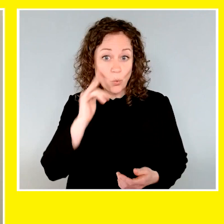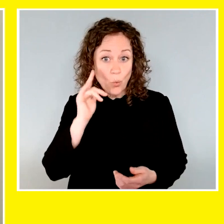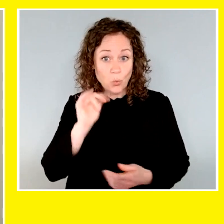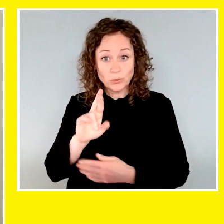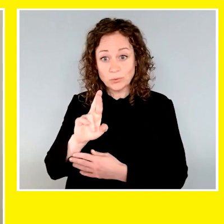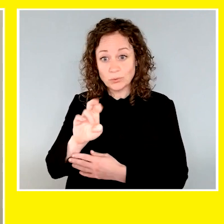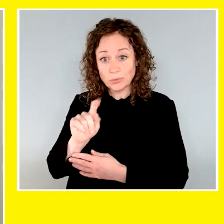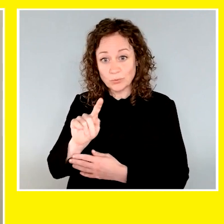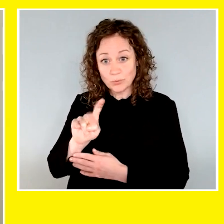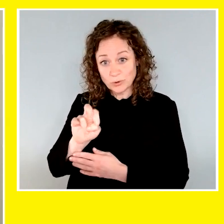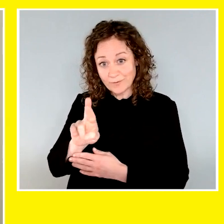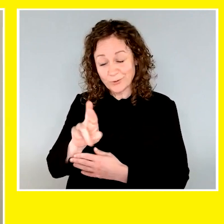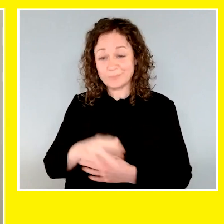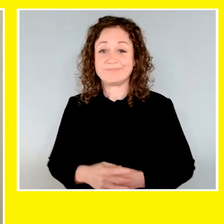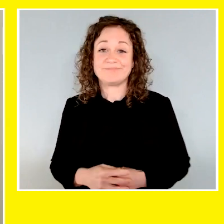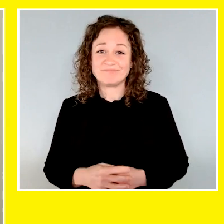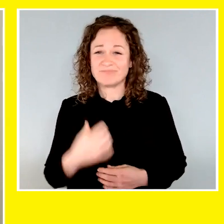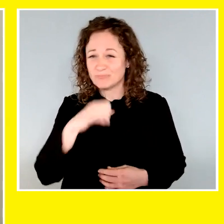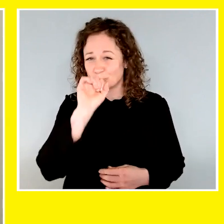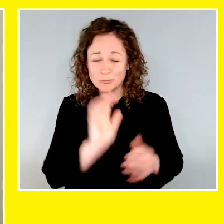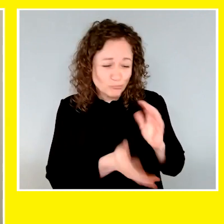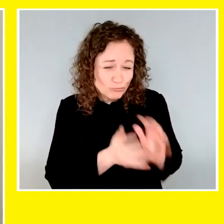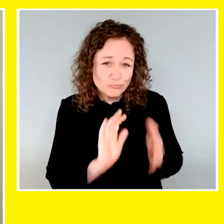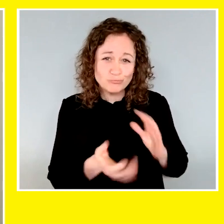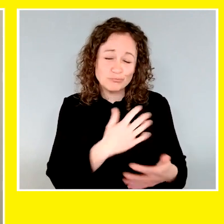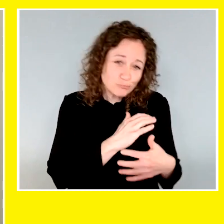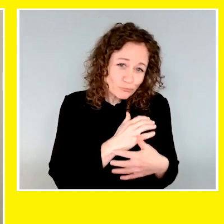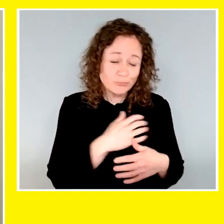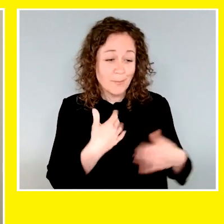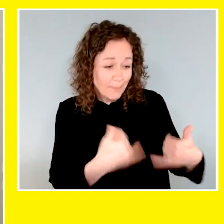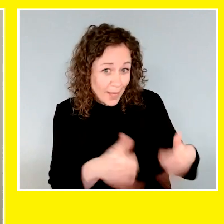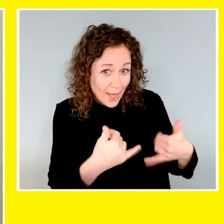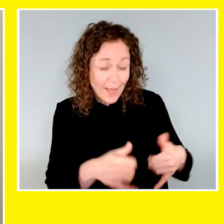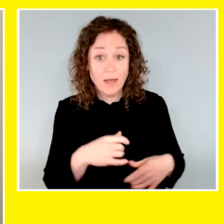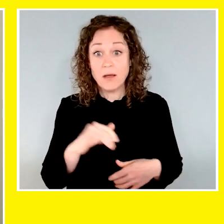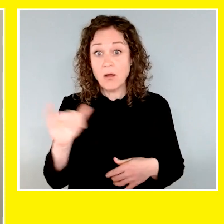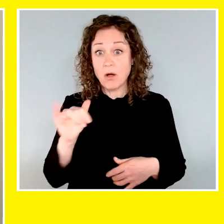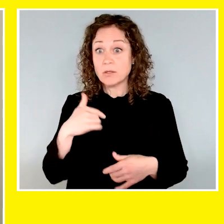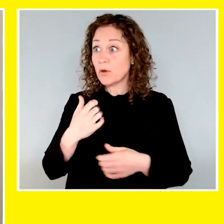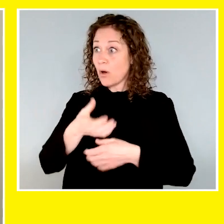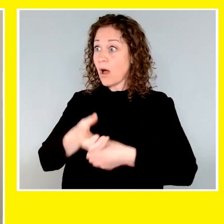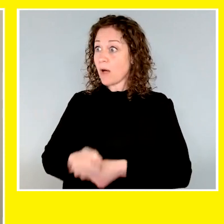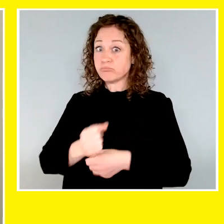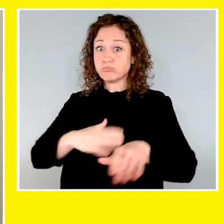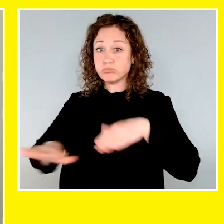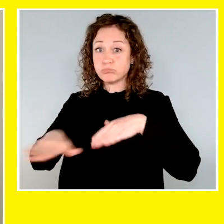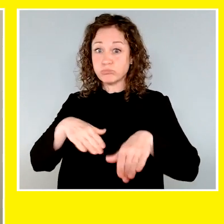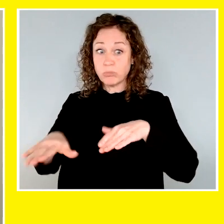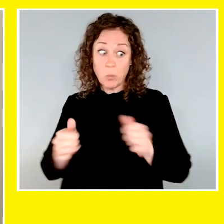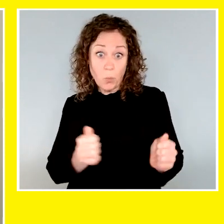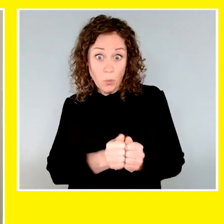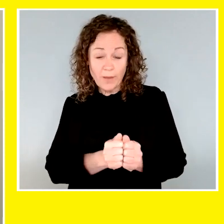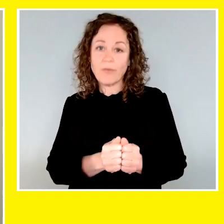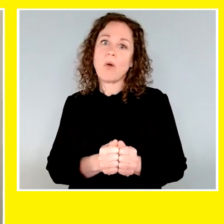mix. I love to snuggle with her and play with her. And she also gives me the confidence that I need to go